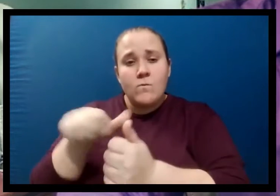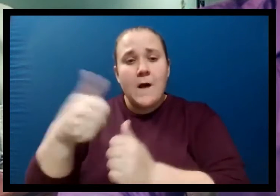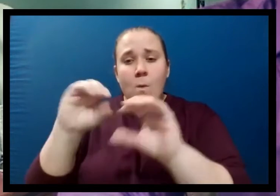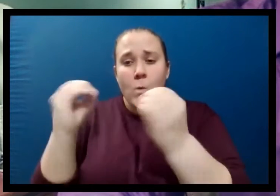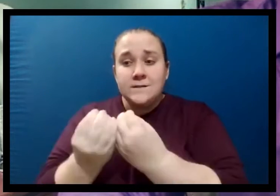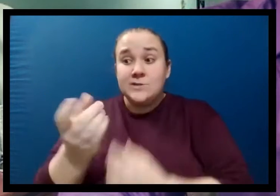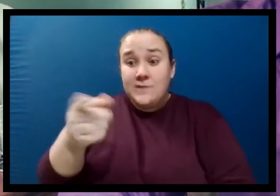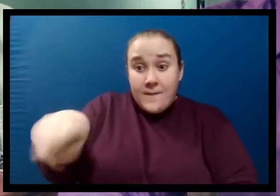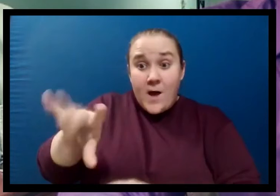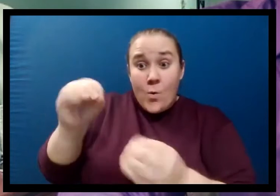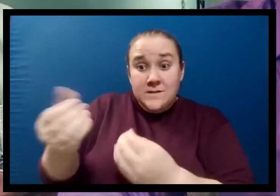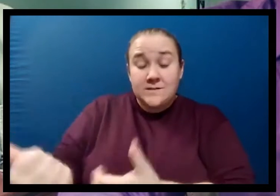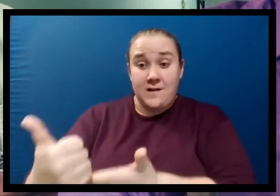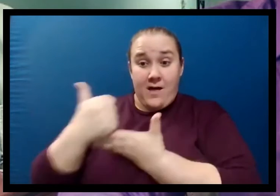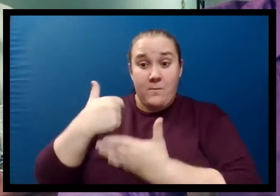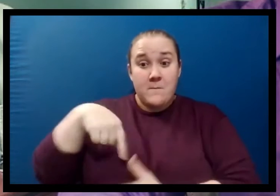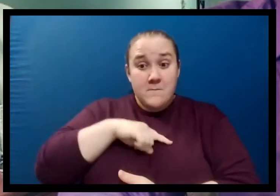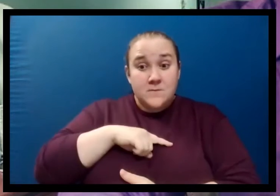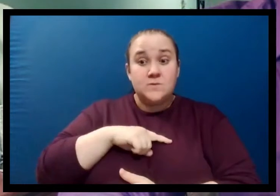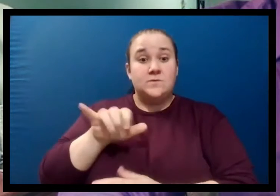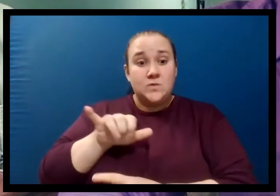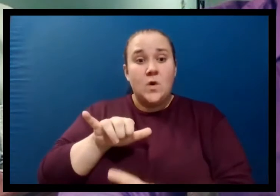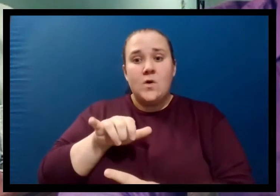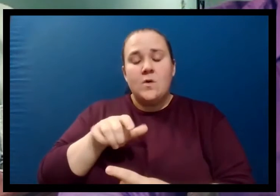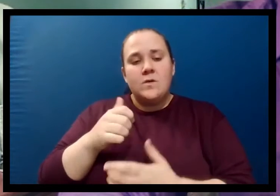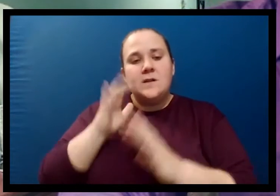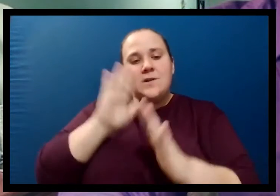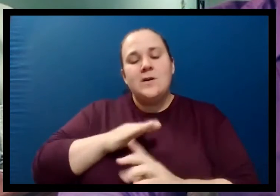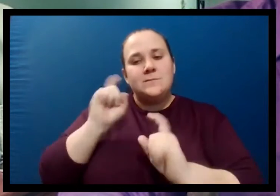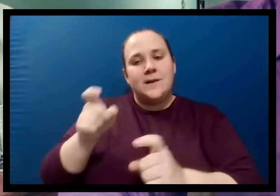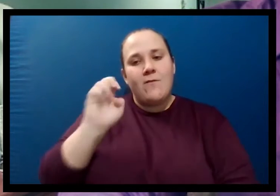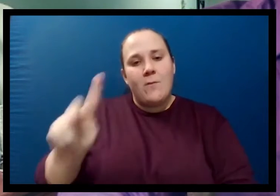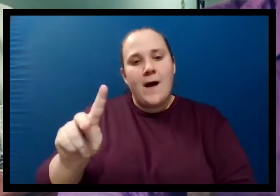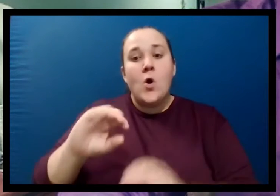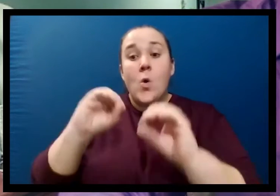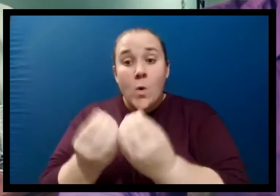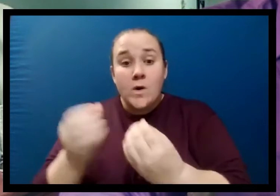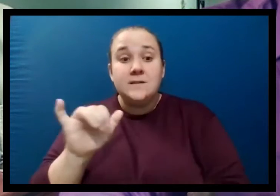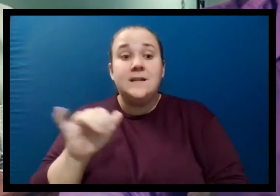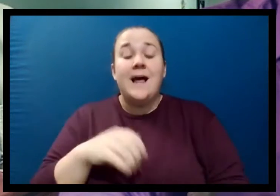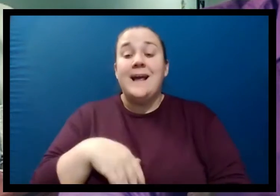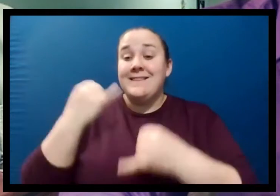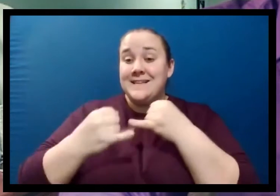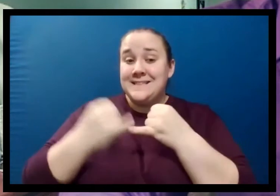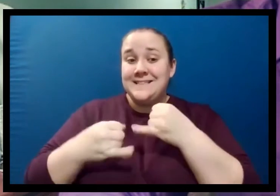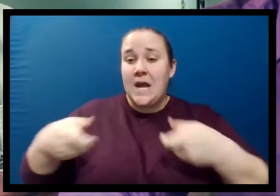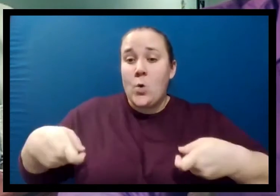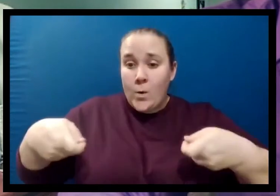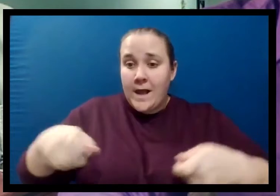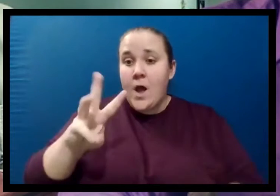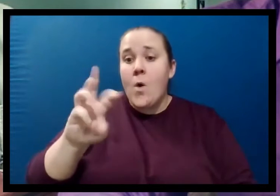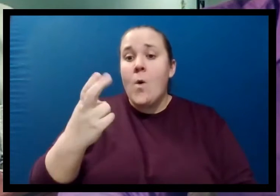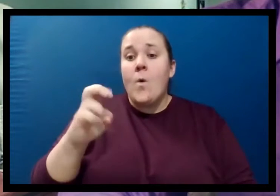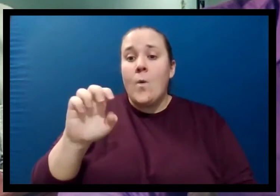from other organizations in my life, and it's nice to let those organizations to give back. Those organizations such as the Pittsburgh Steel